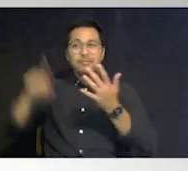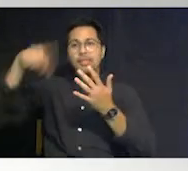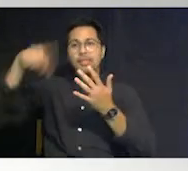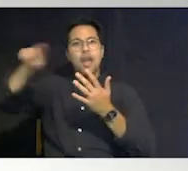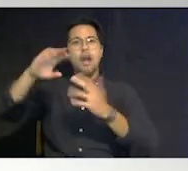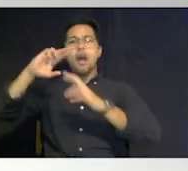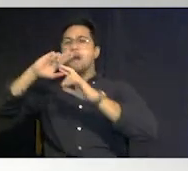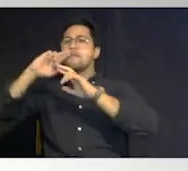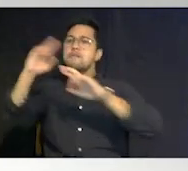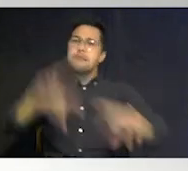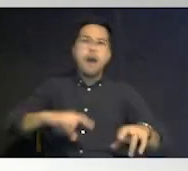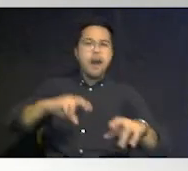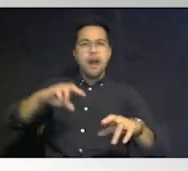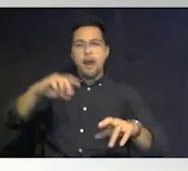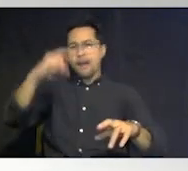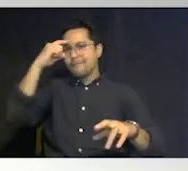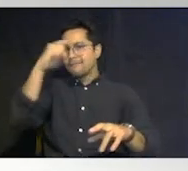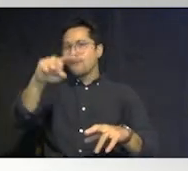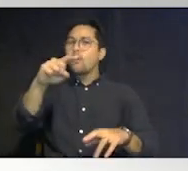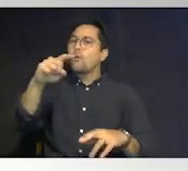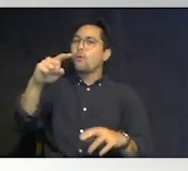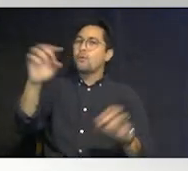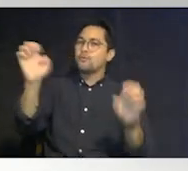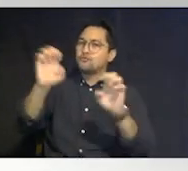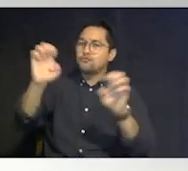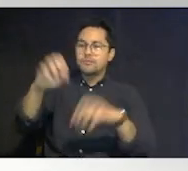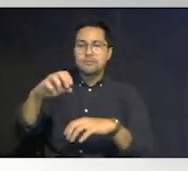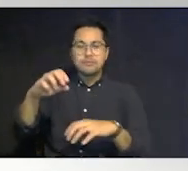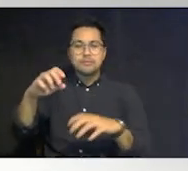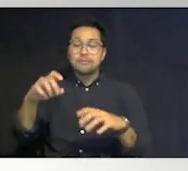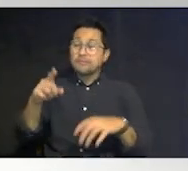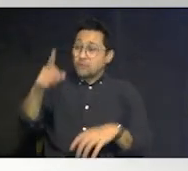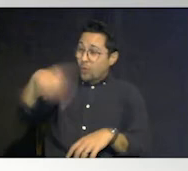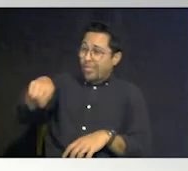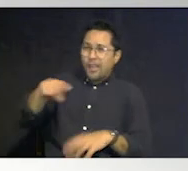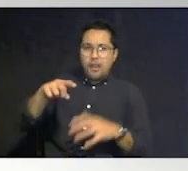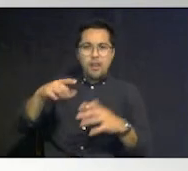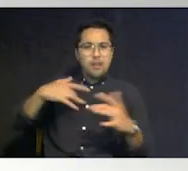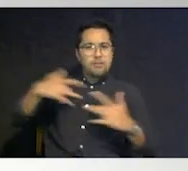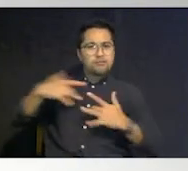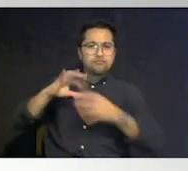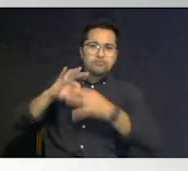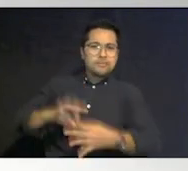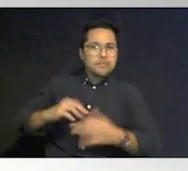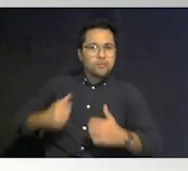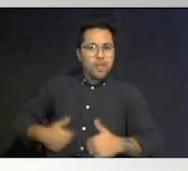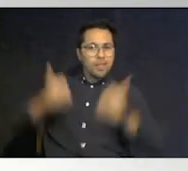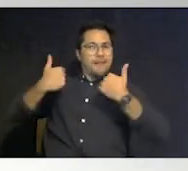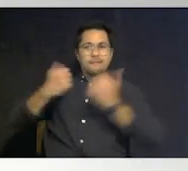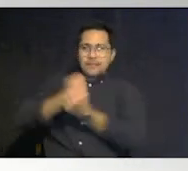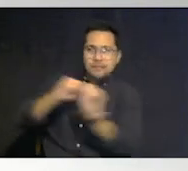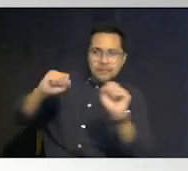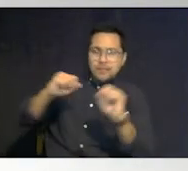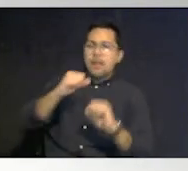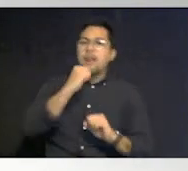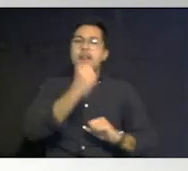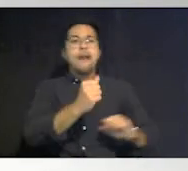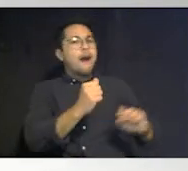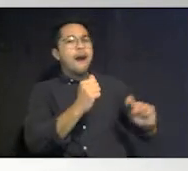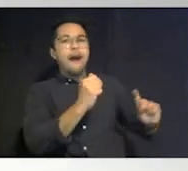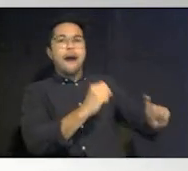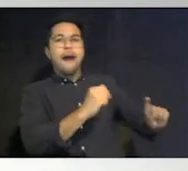emergency it's already happened they are looking at life safety issues they're not looking at what could make it make